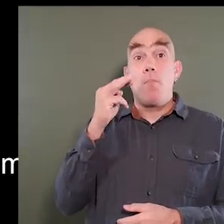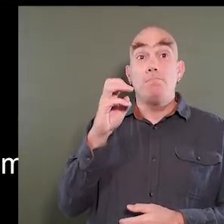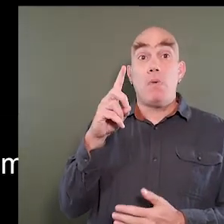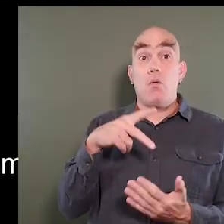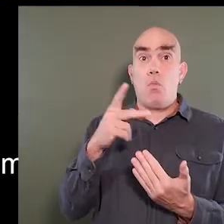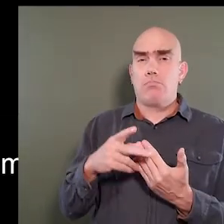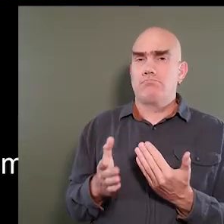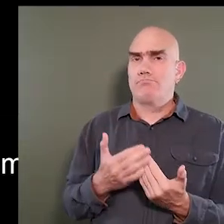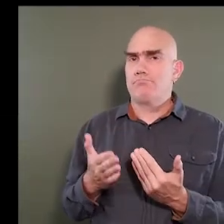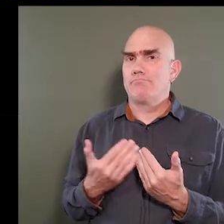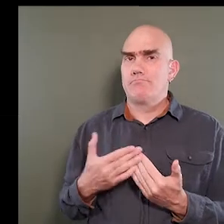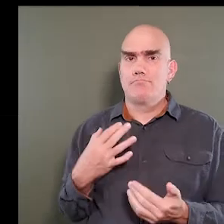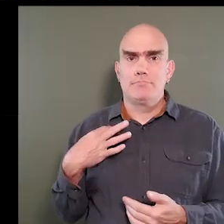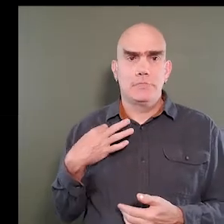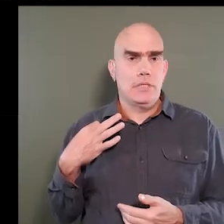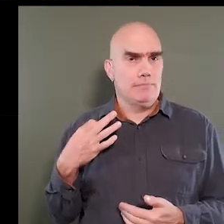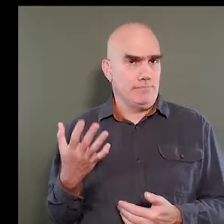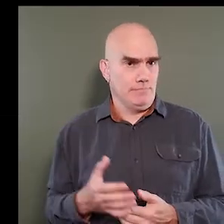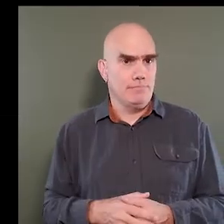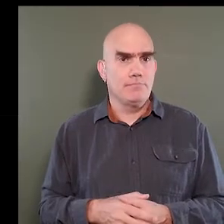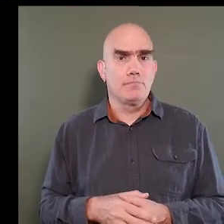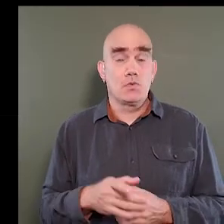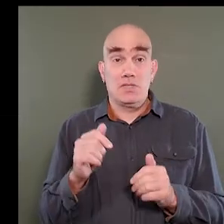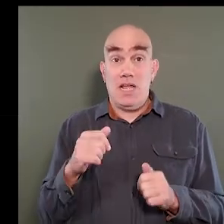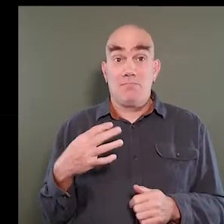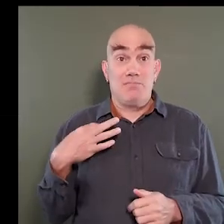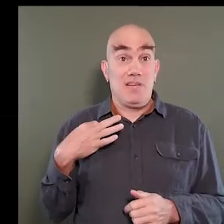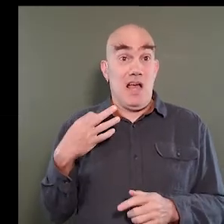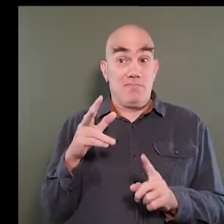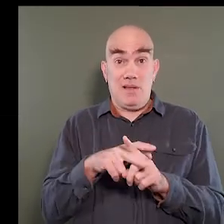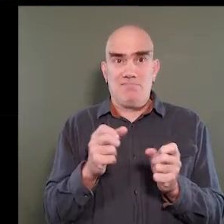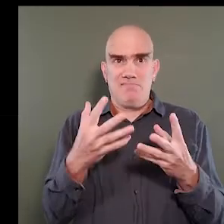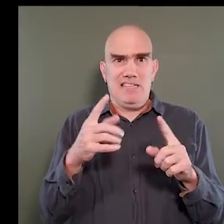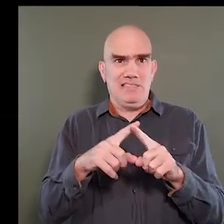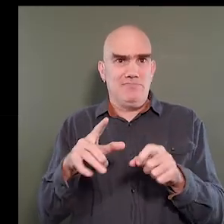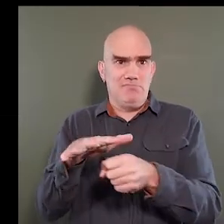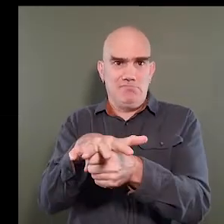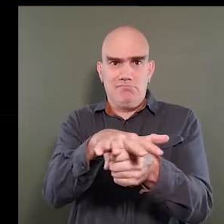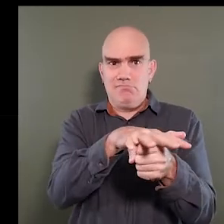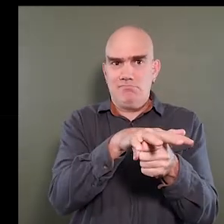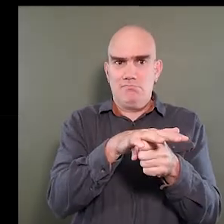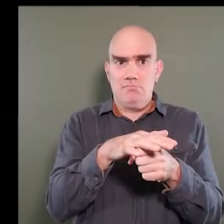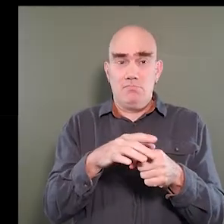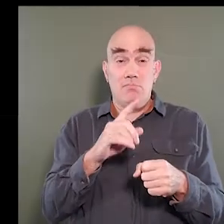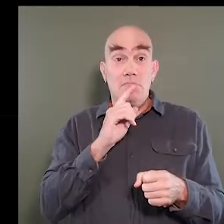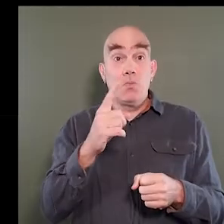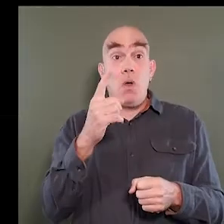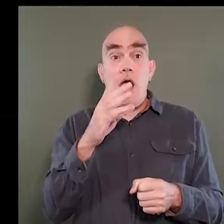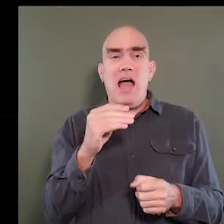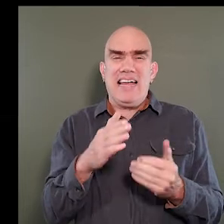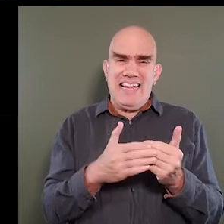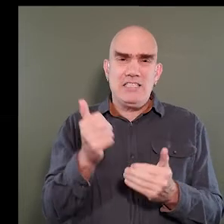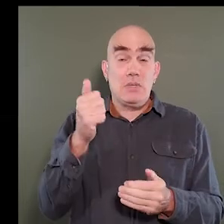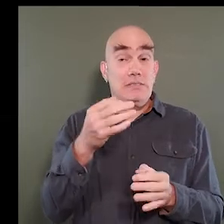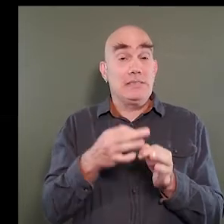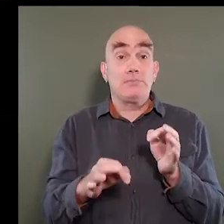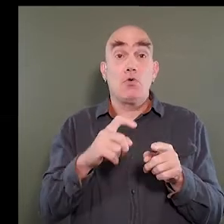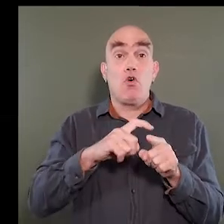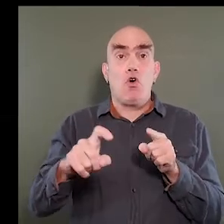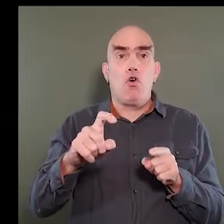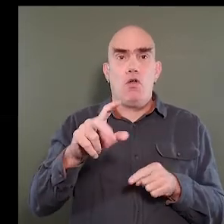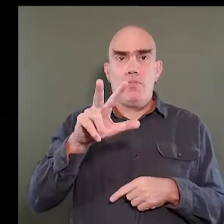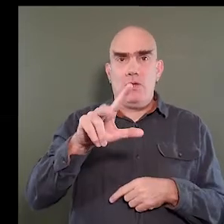is an easy application. You can apply many places. One, and the easiest one, is